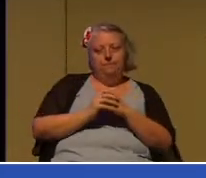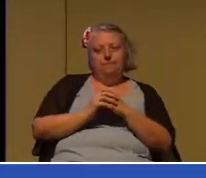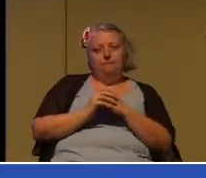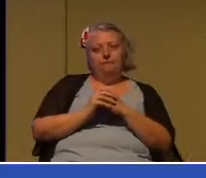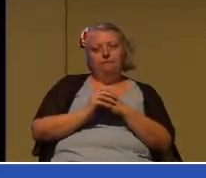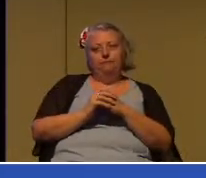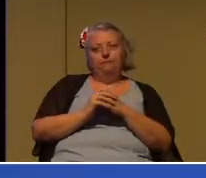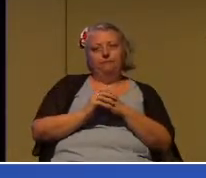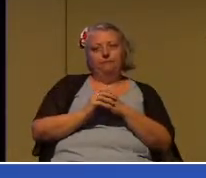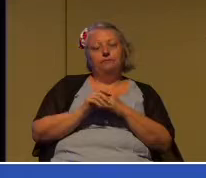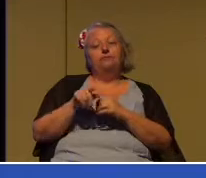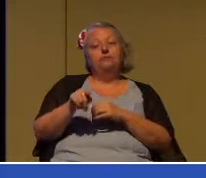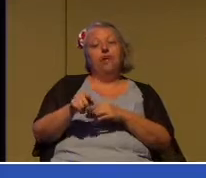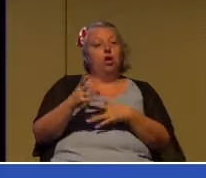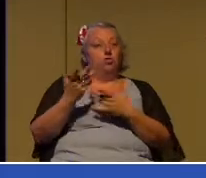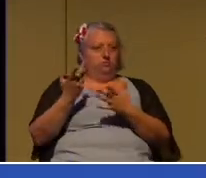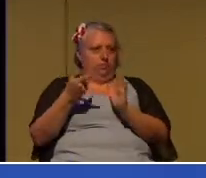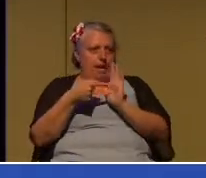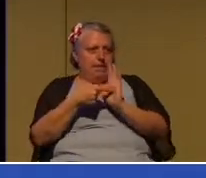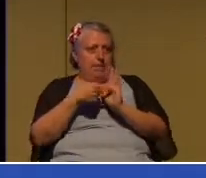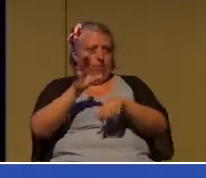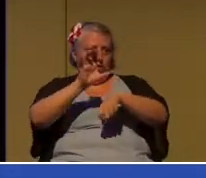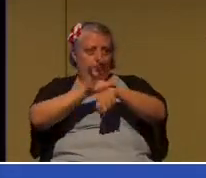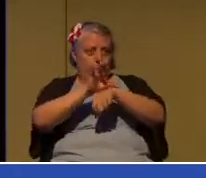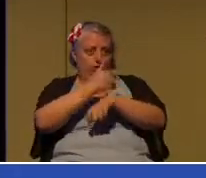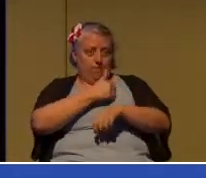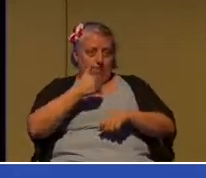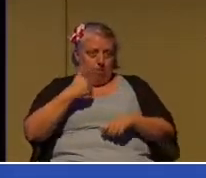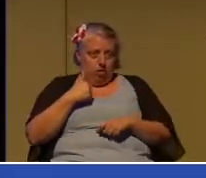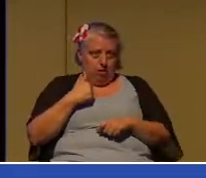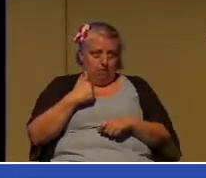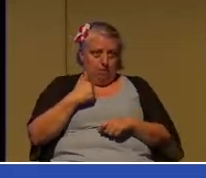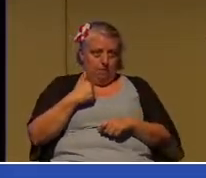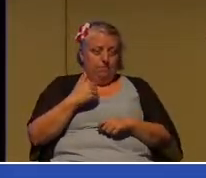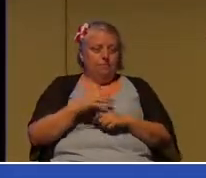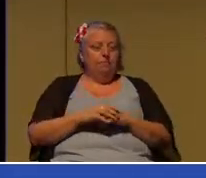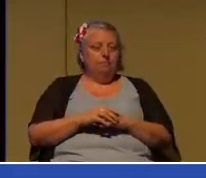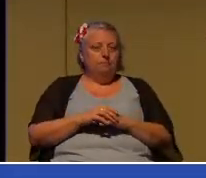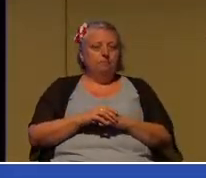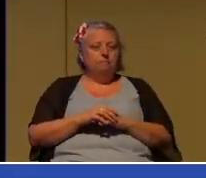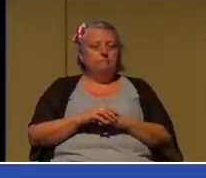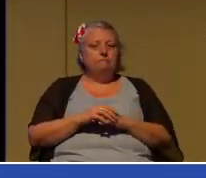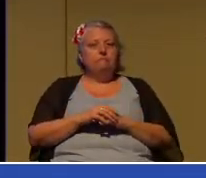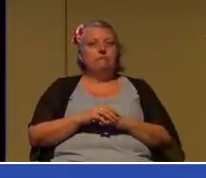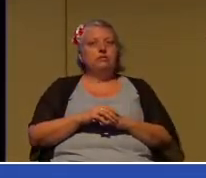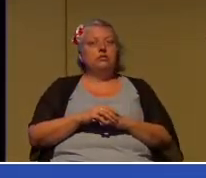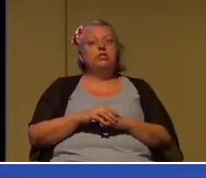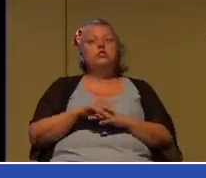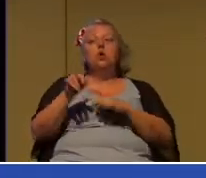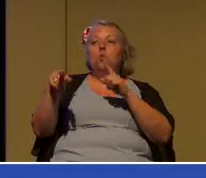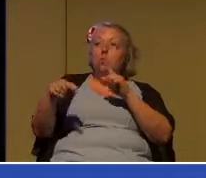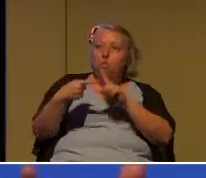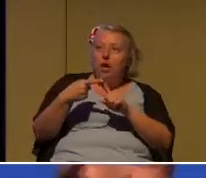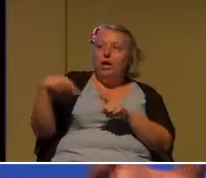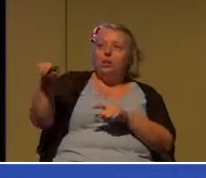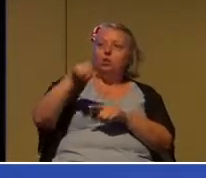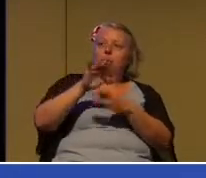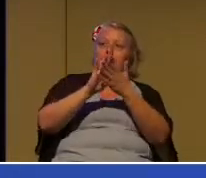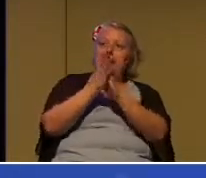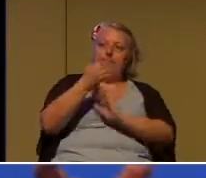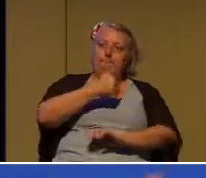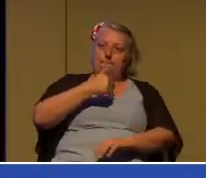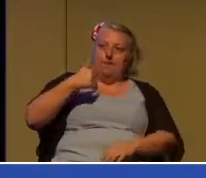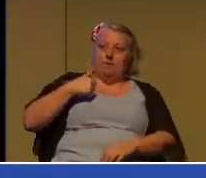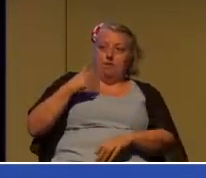And just to use church membership as an example because it's a good way of sort of addressing that issue, when you become a member of a church, you